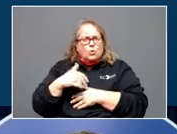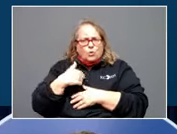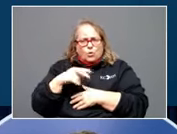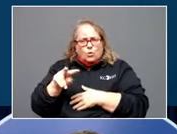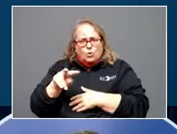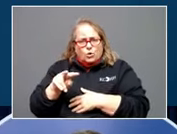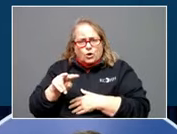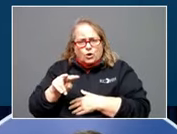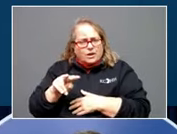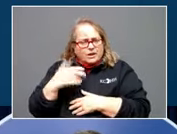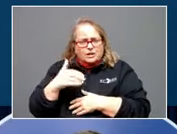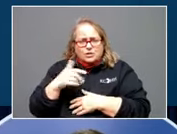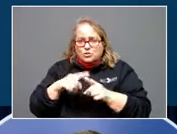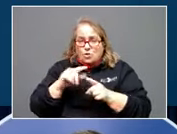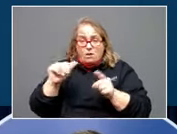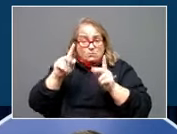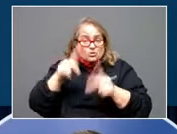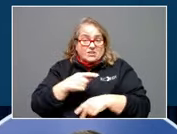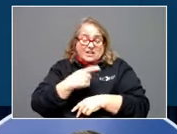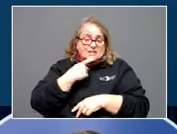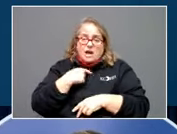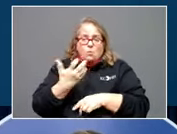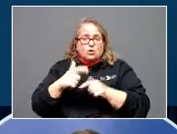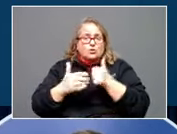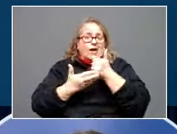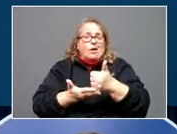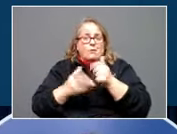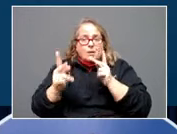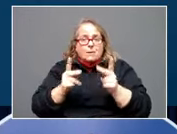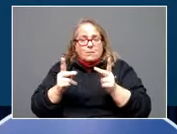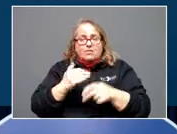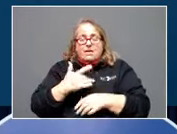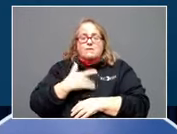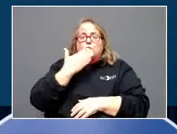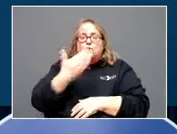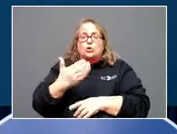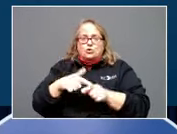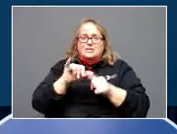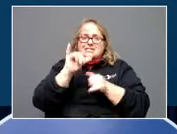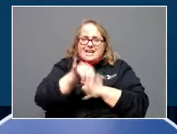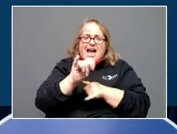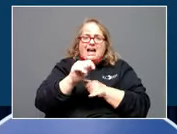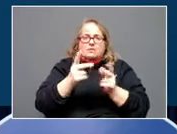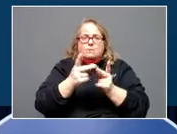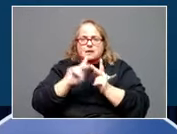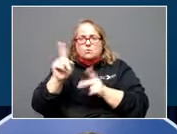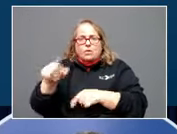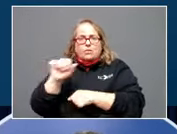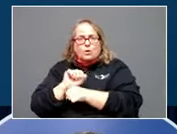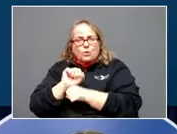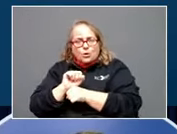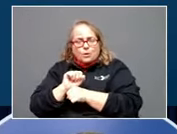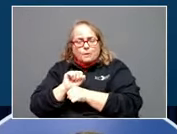they just said that they wanted to help people, and they felt so good staying at the place they worked. One,